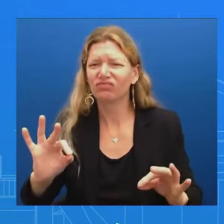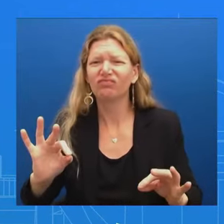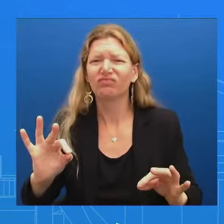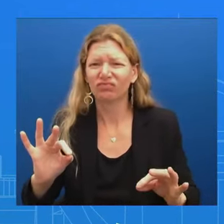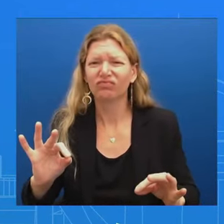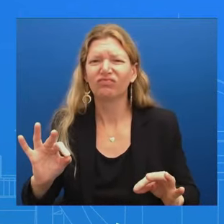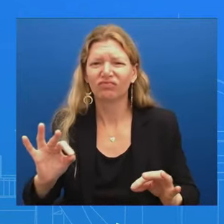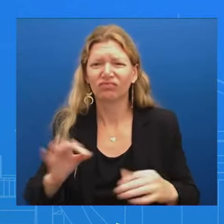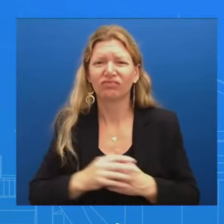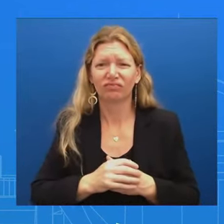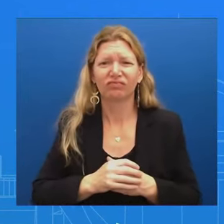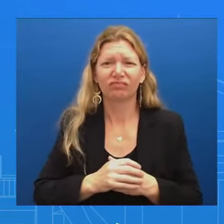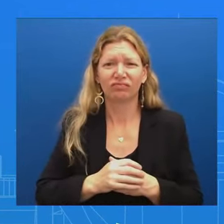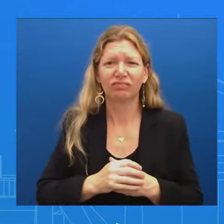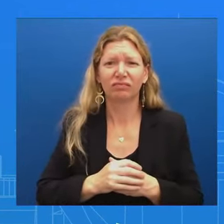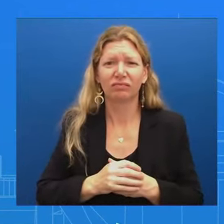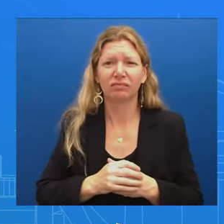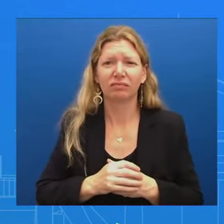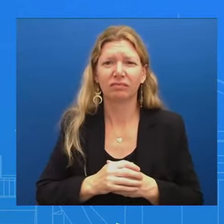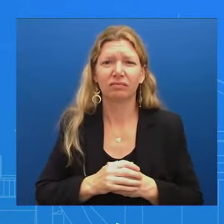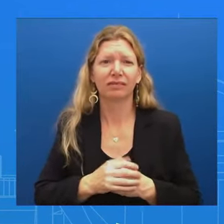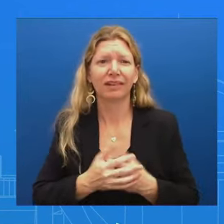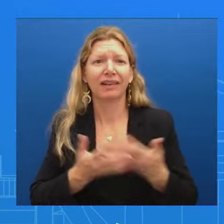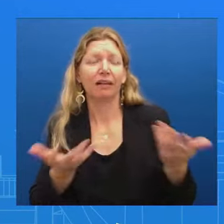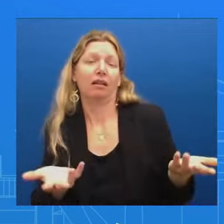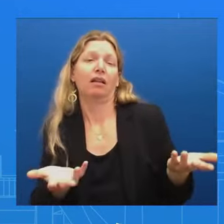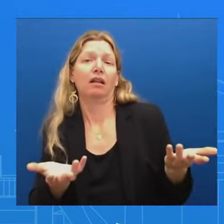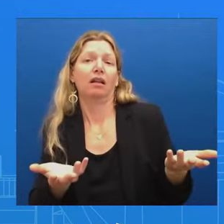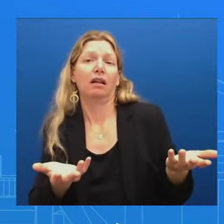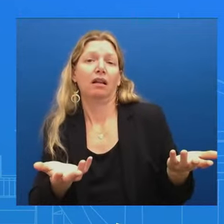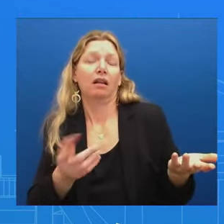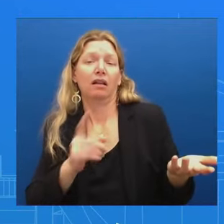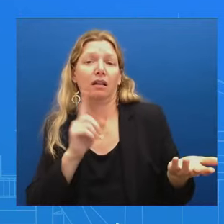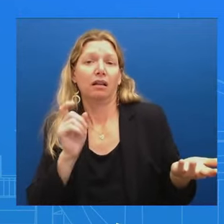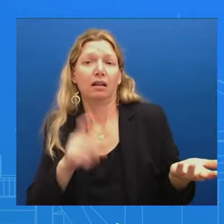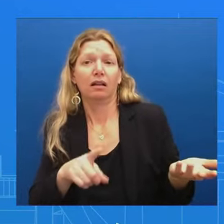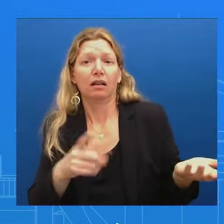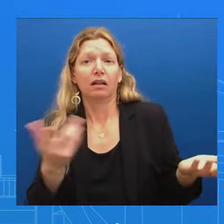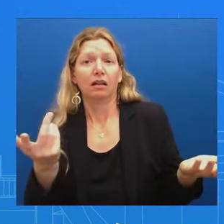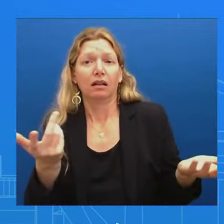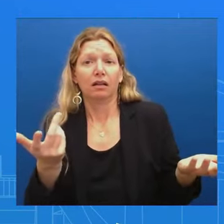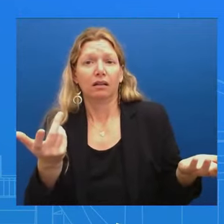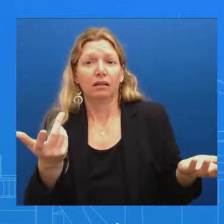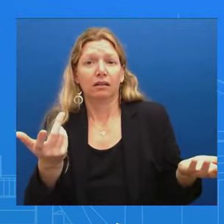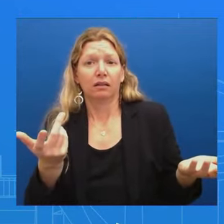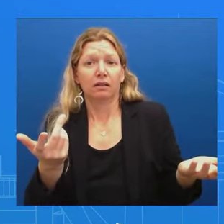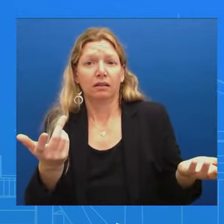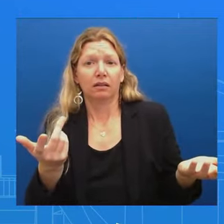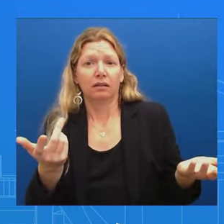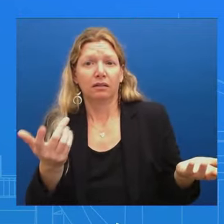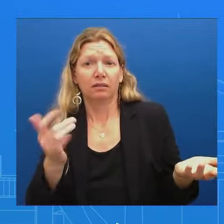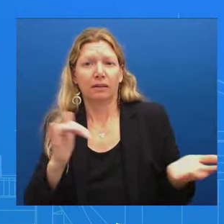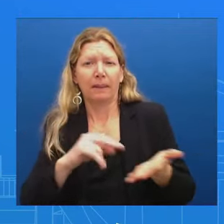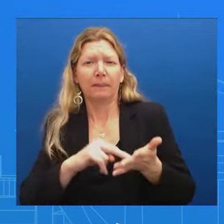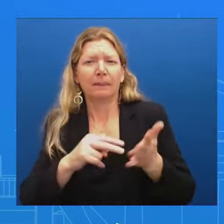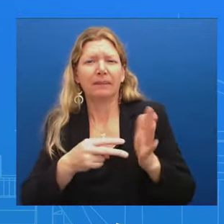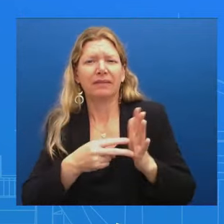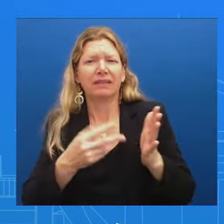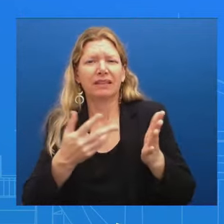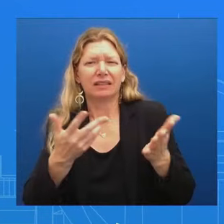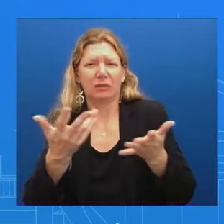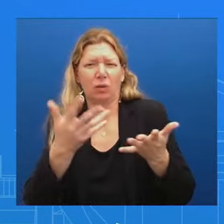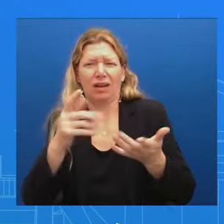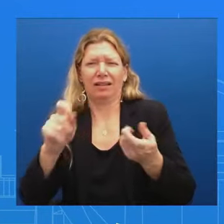morning? Or, you know, is there any sort of I mean, look, I think Like a finer point on what it is exactly that like you see That somehow